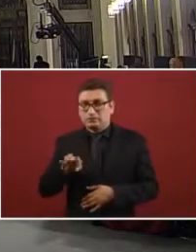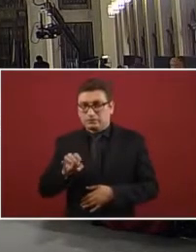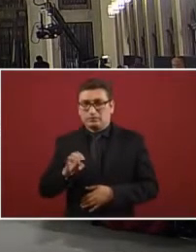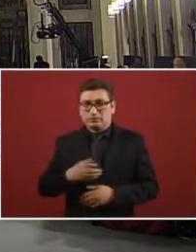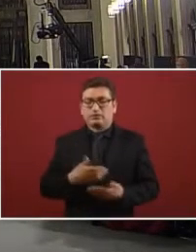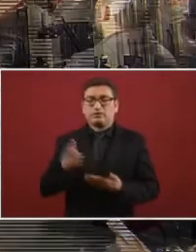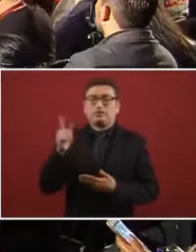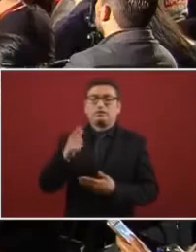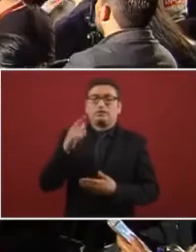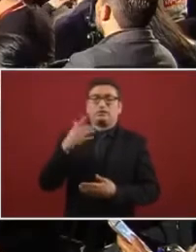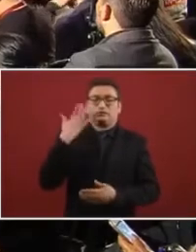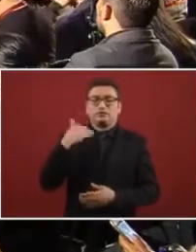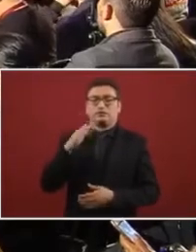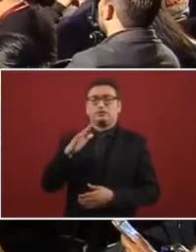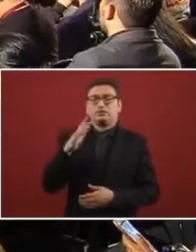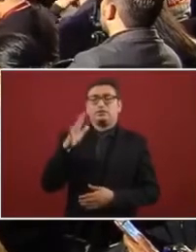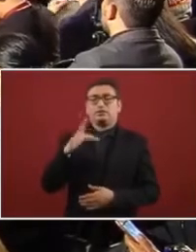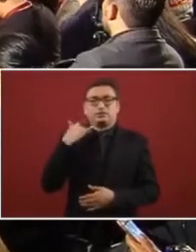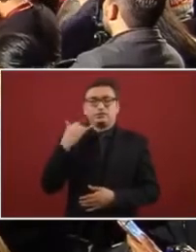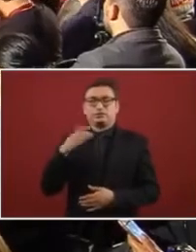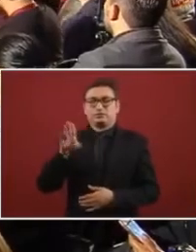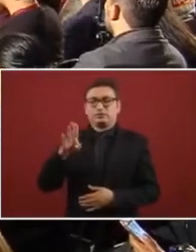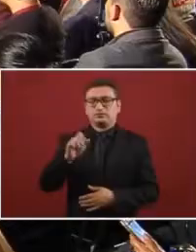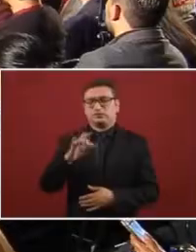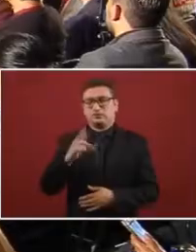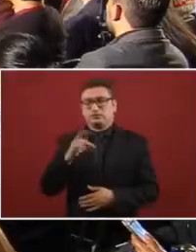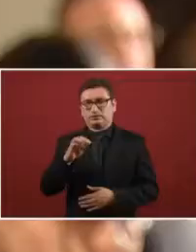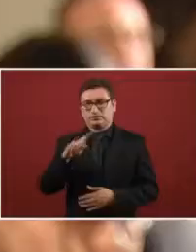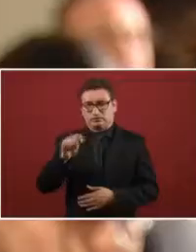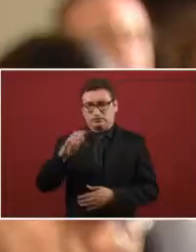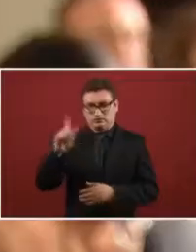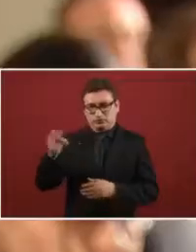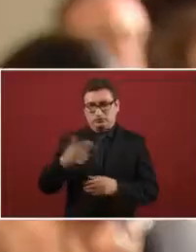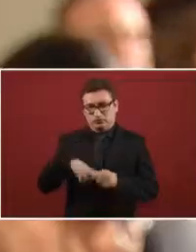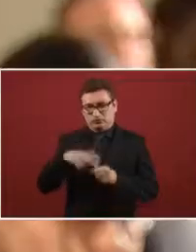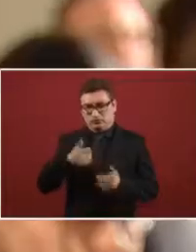And the baby is in Sacramento being attended.